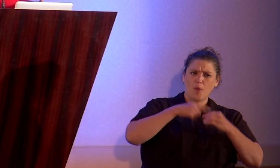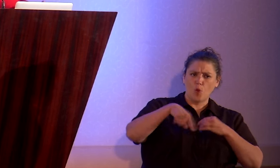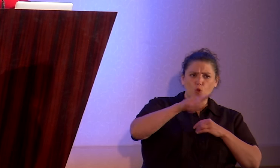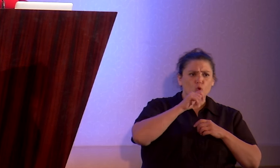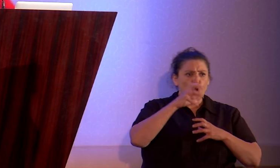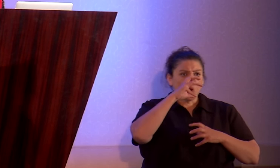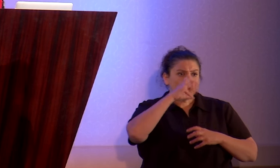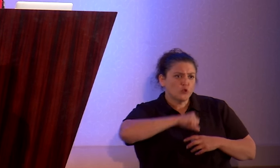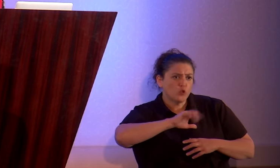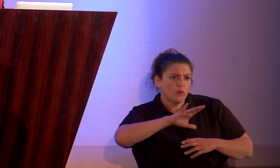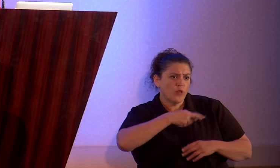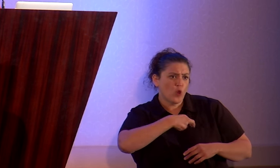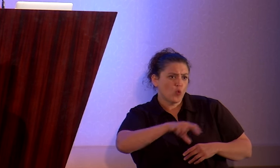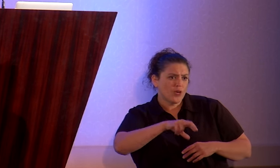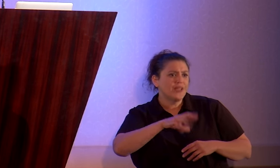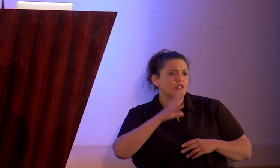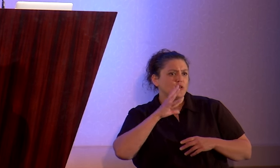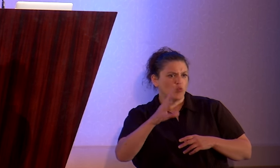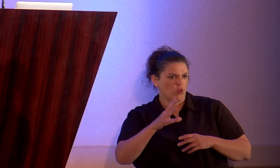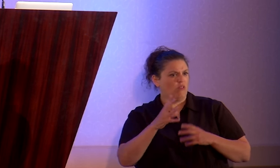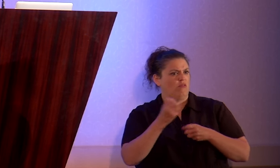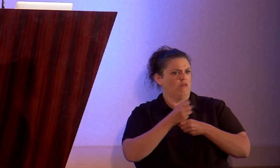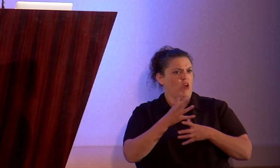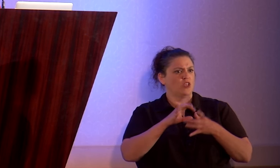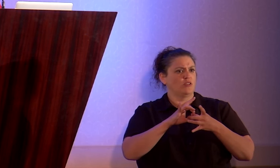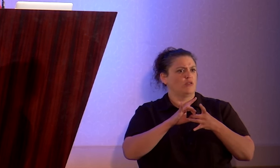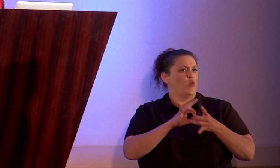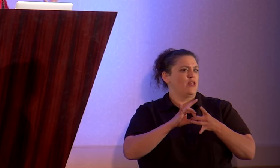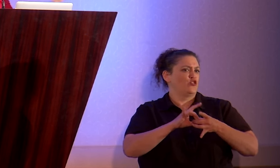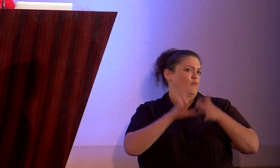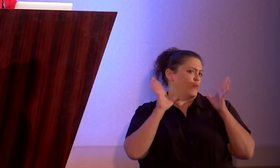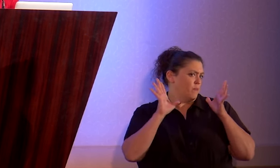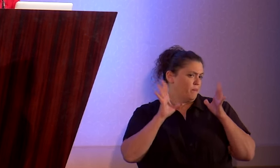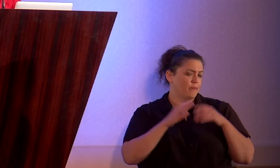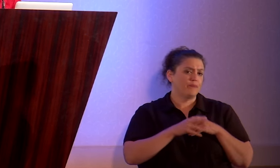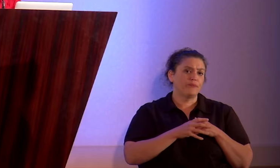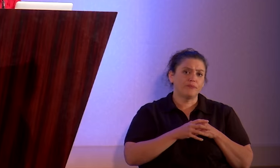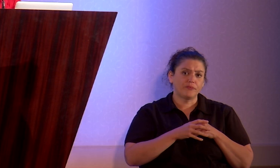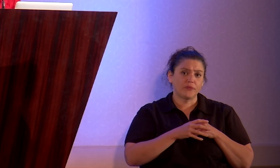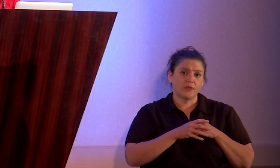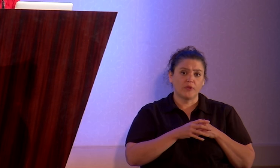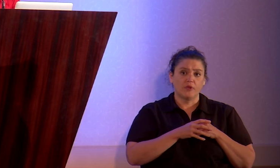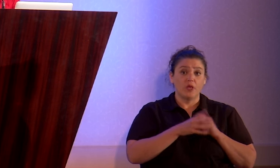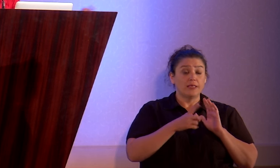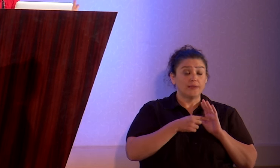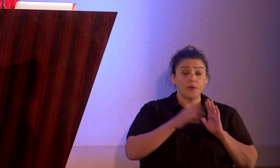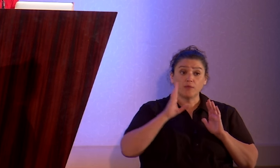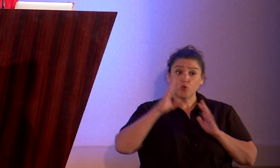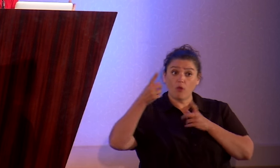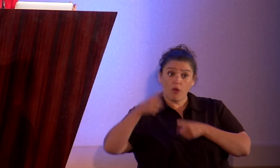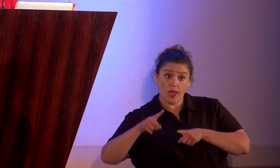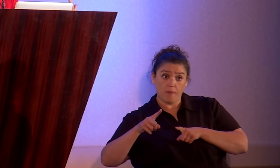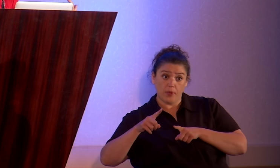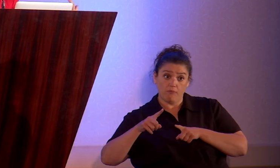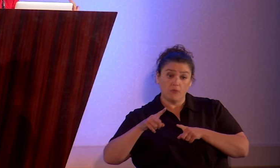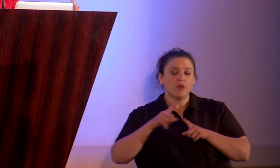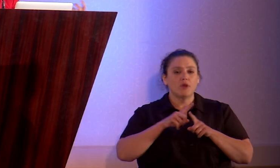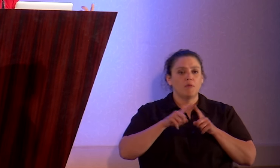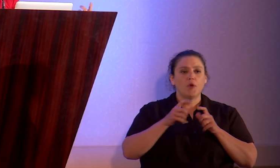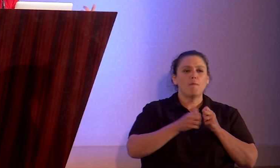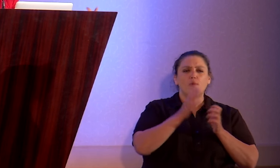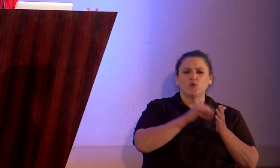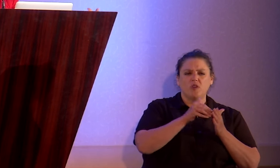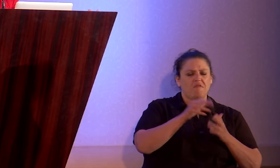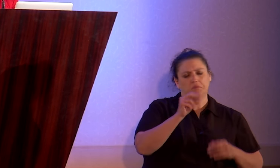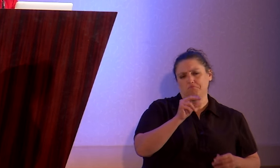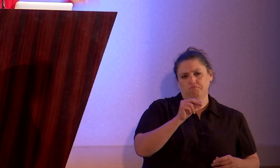their religion will trump their relationship with you. Sometimes it will, and you should be prepared for that, but most of the time it won't.